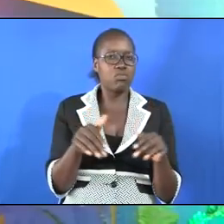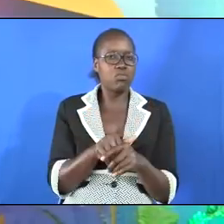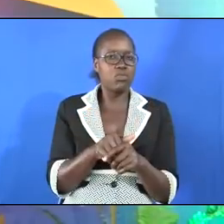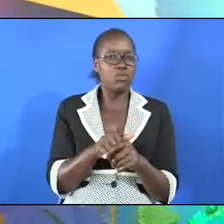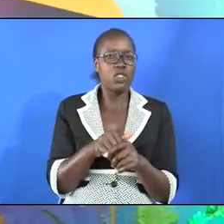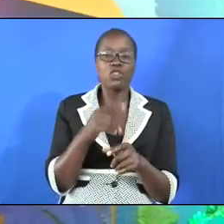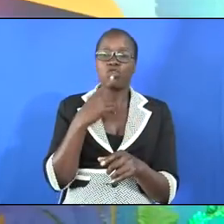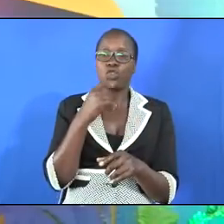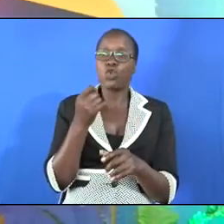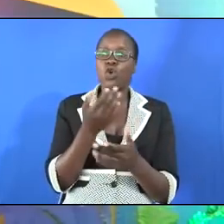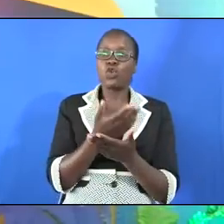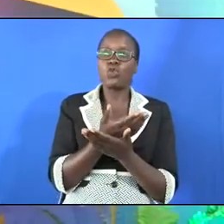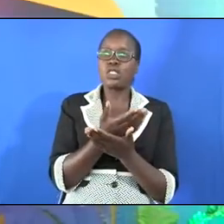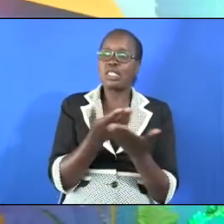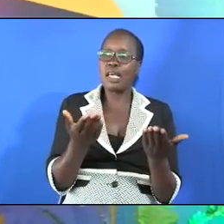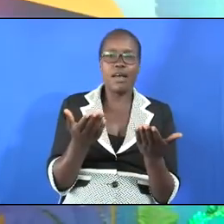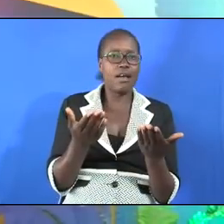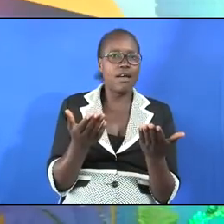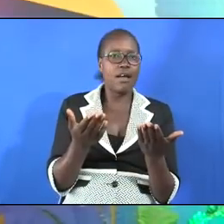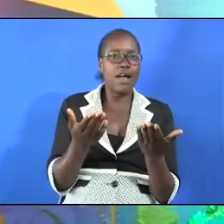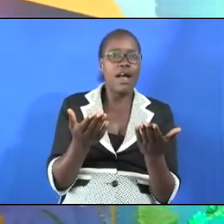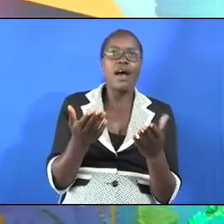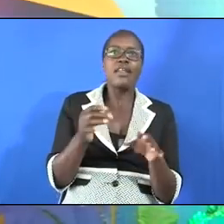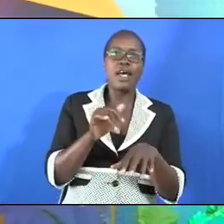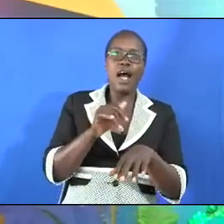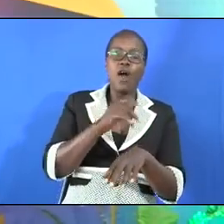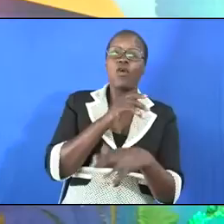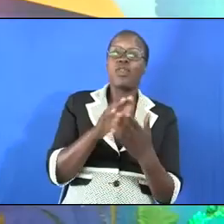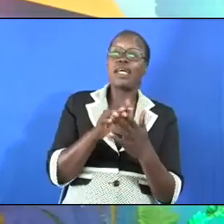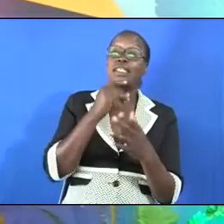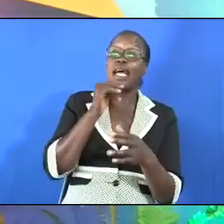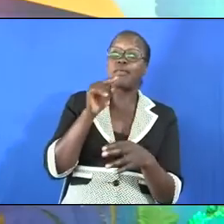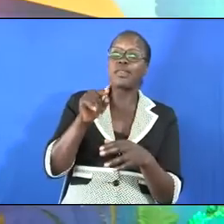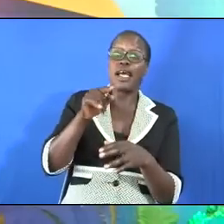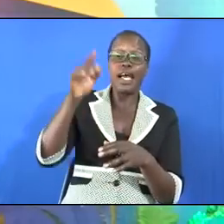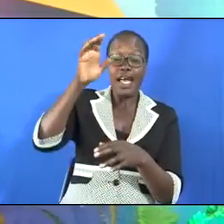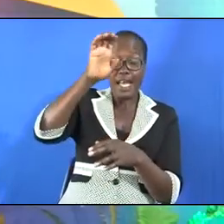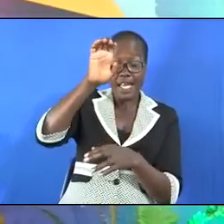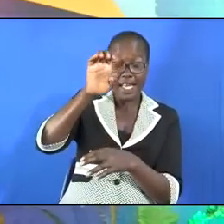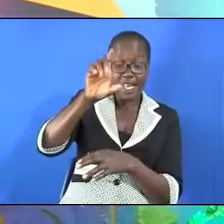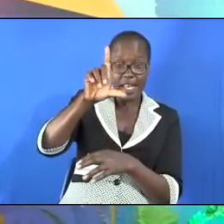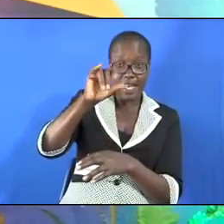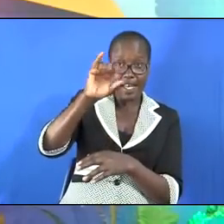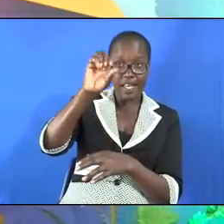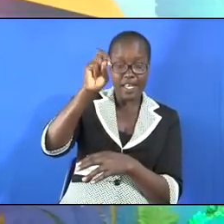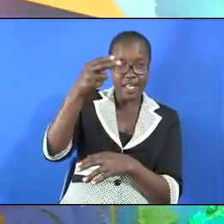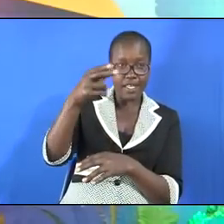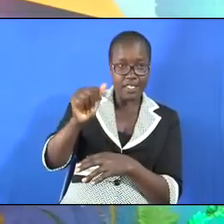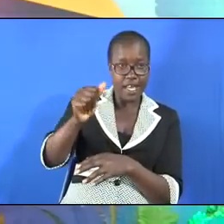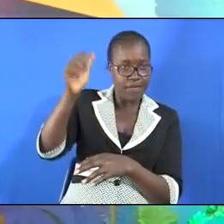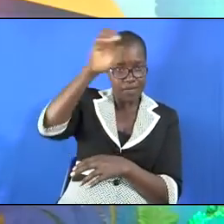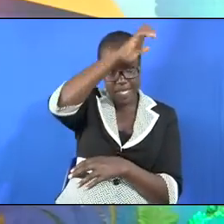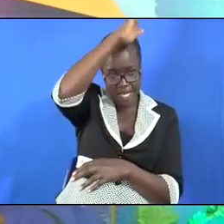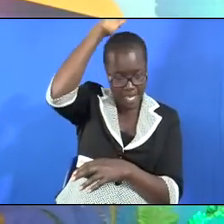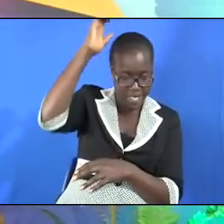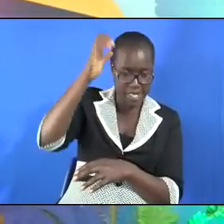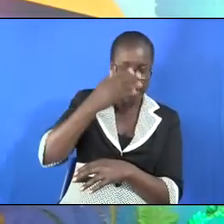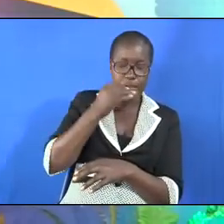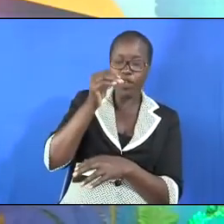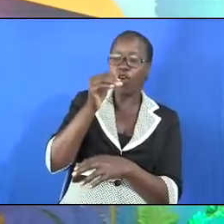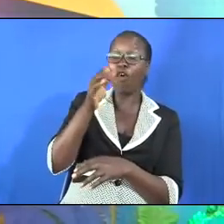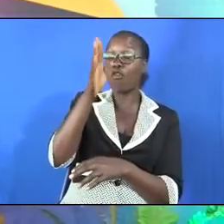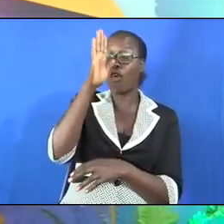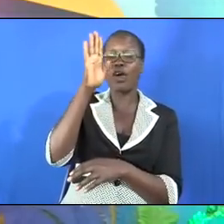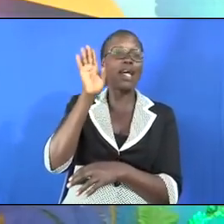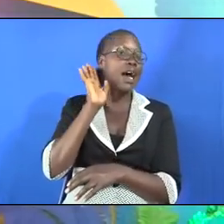So it was when Elisha, the man of God, heard that the king